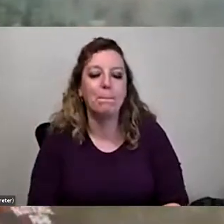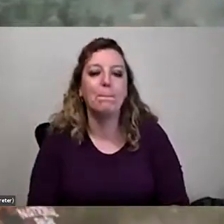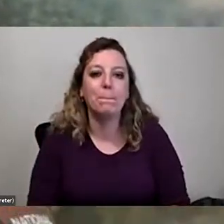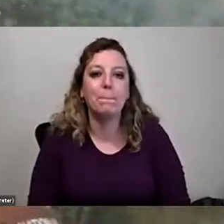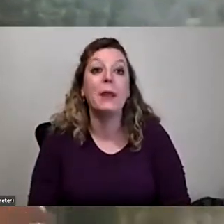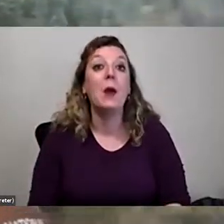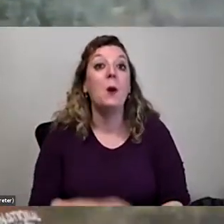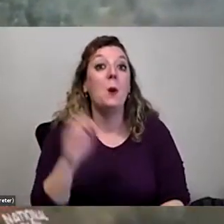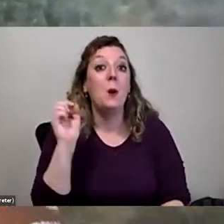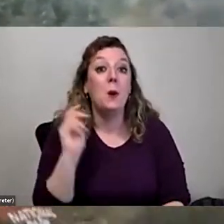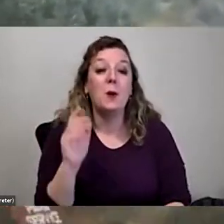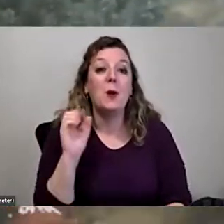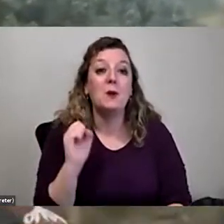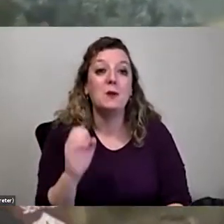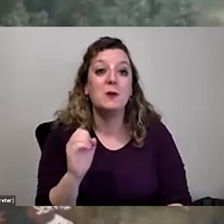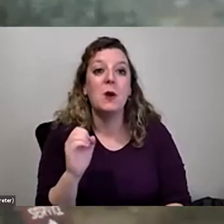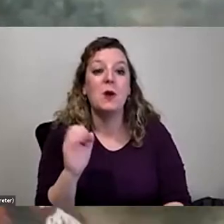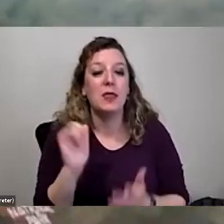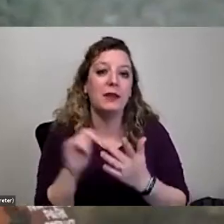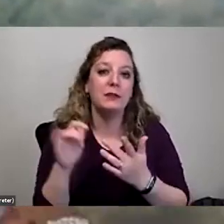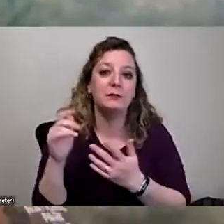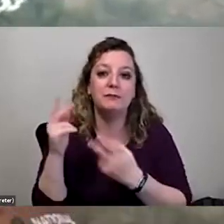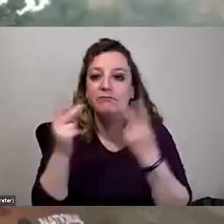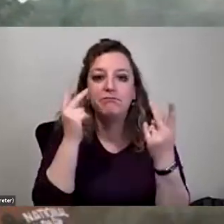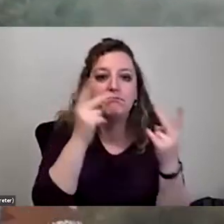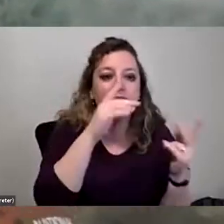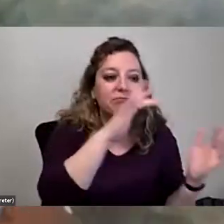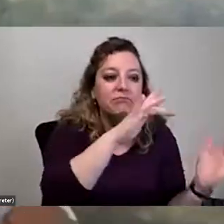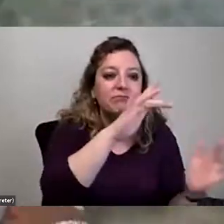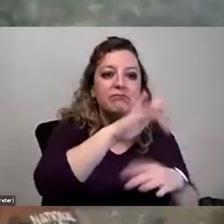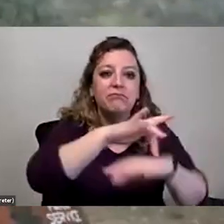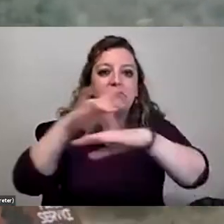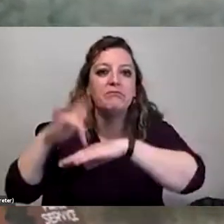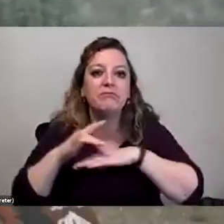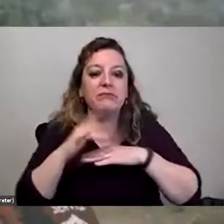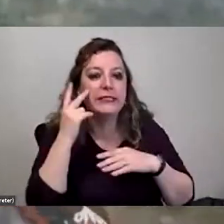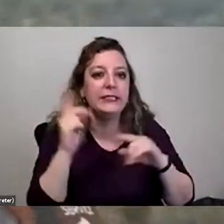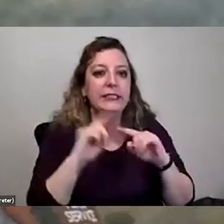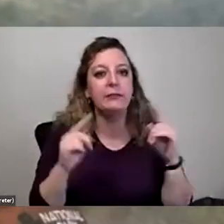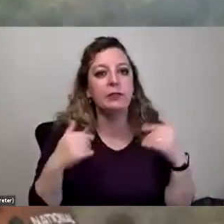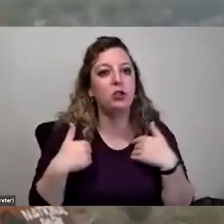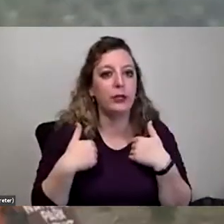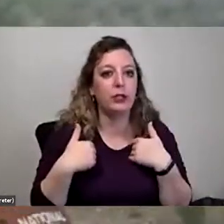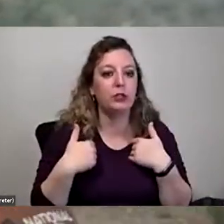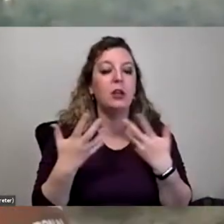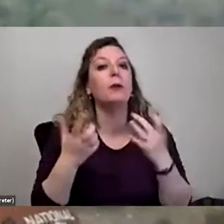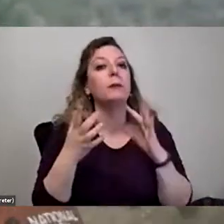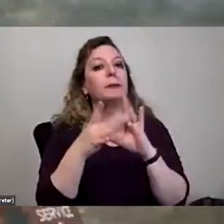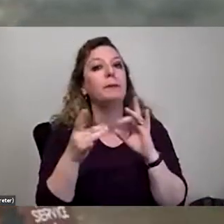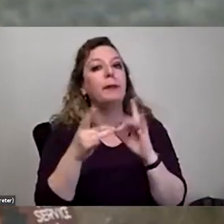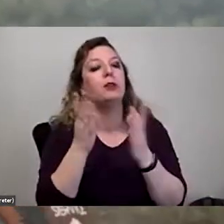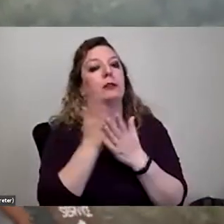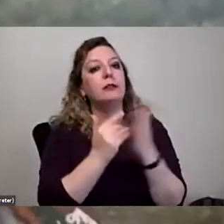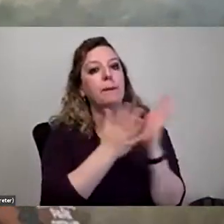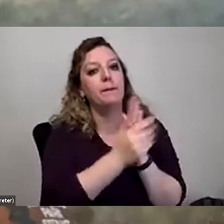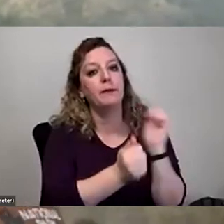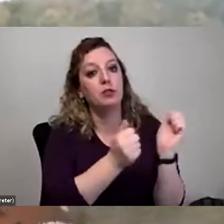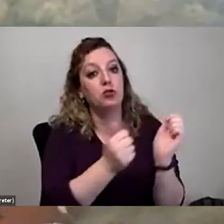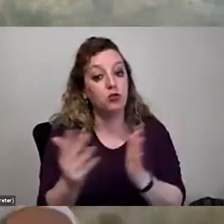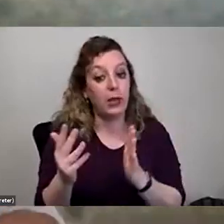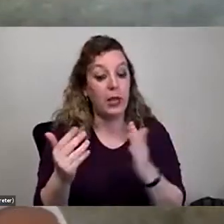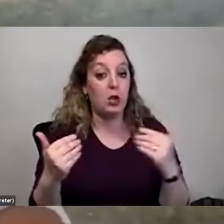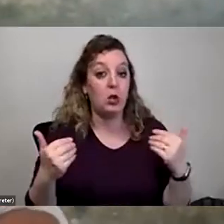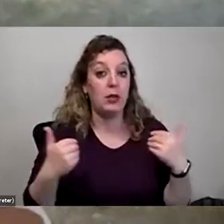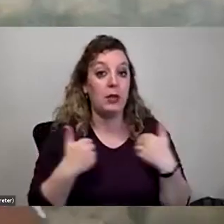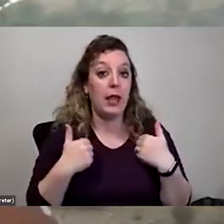Okay, so we went on a little tour to see some critters. I want to mention some strategies that animals